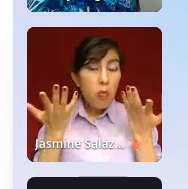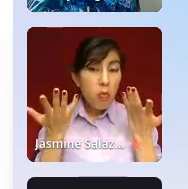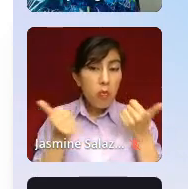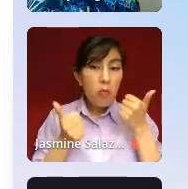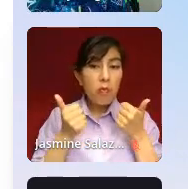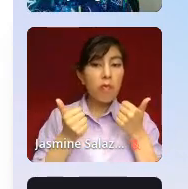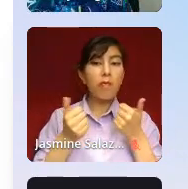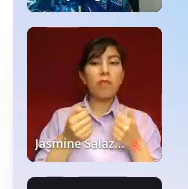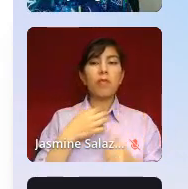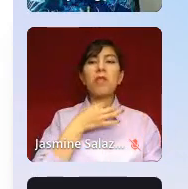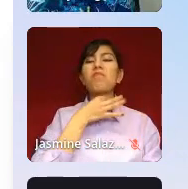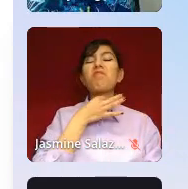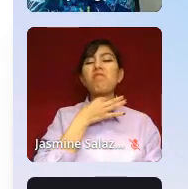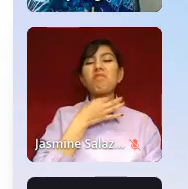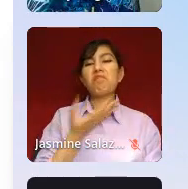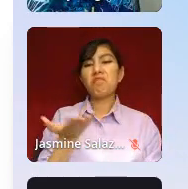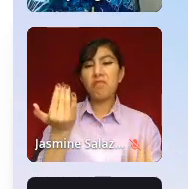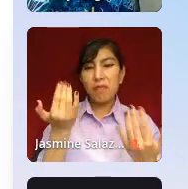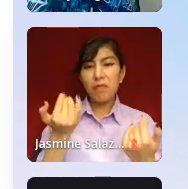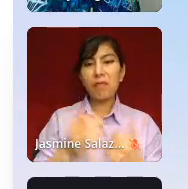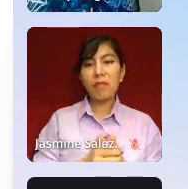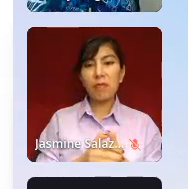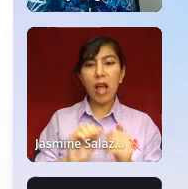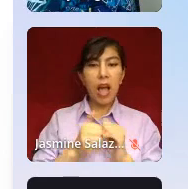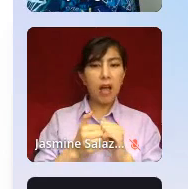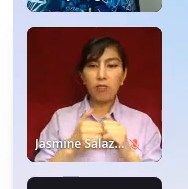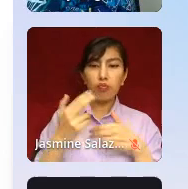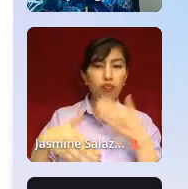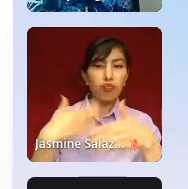I'm curious. How did it go?